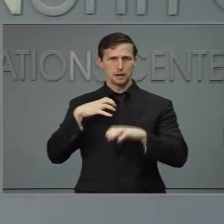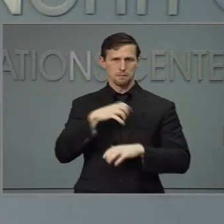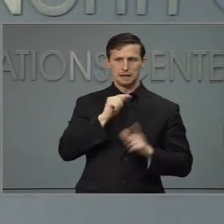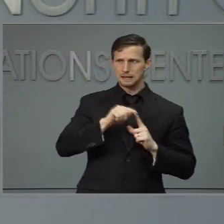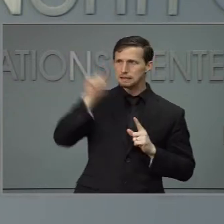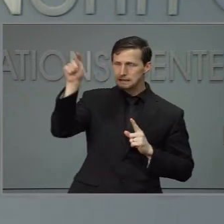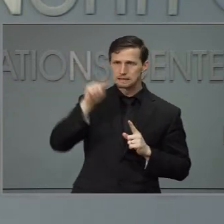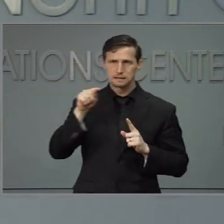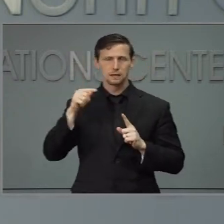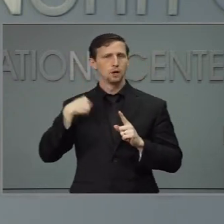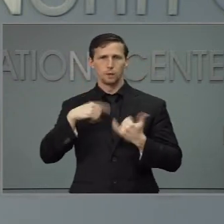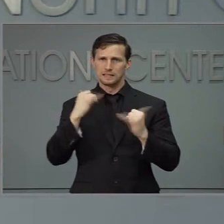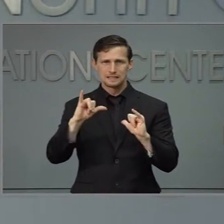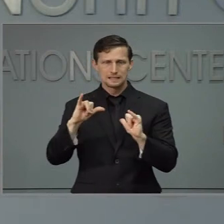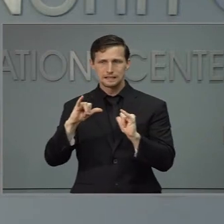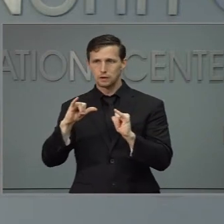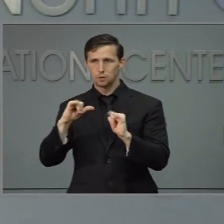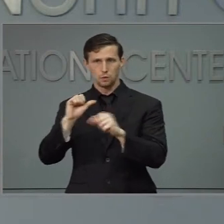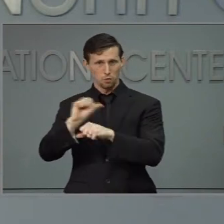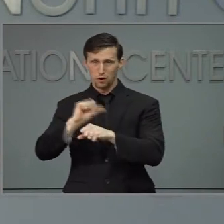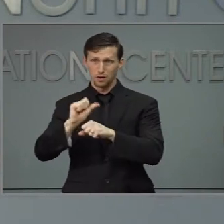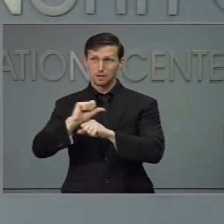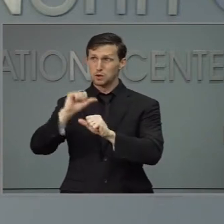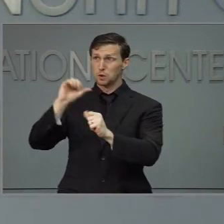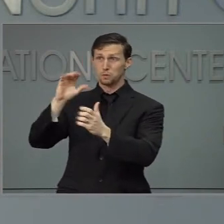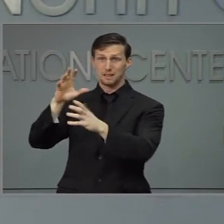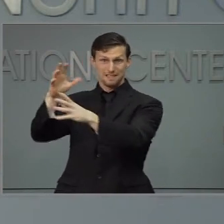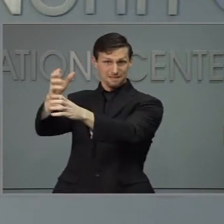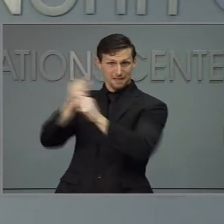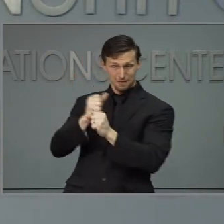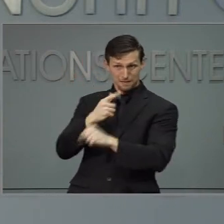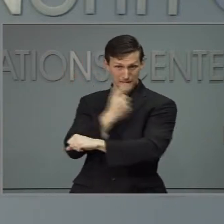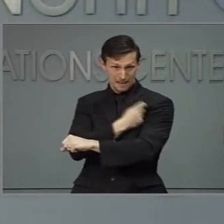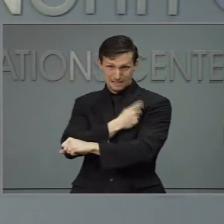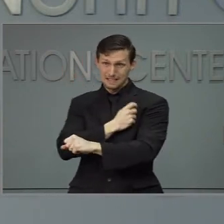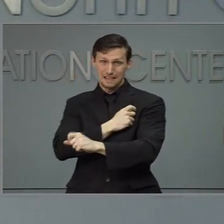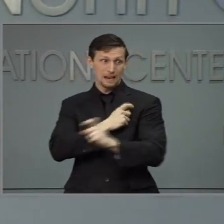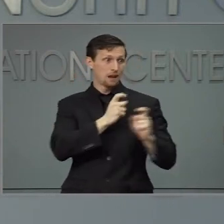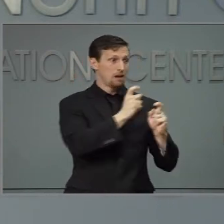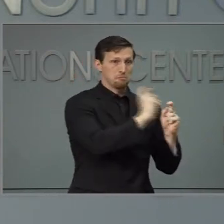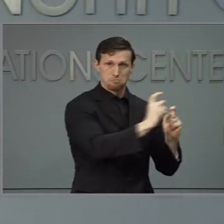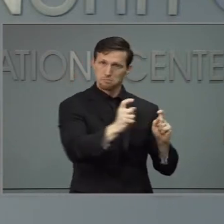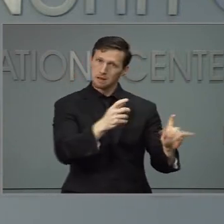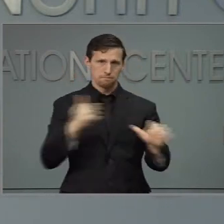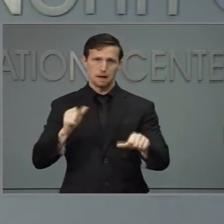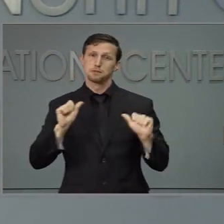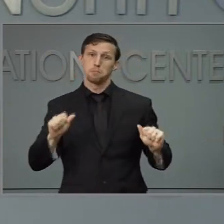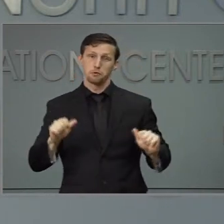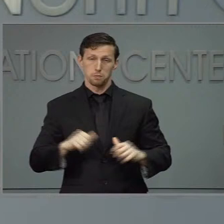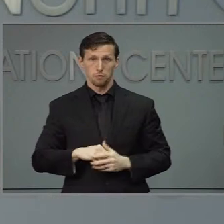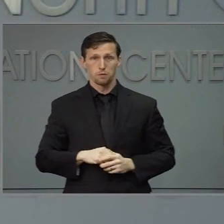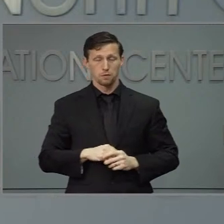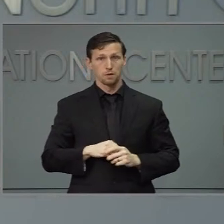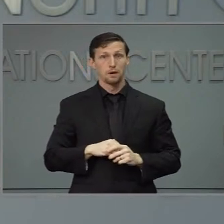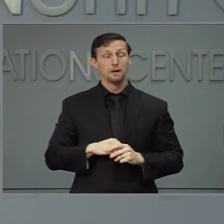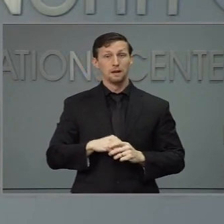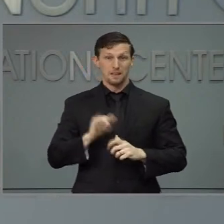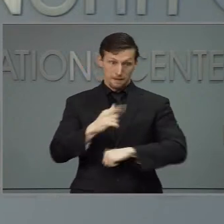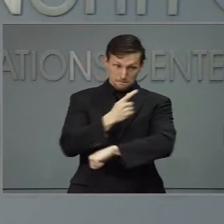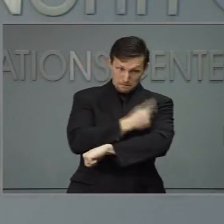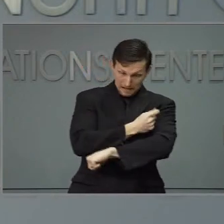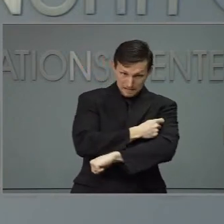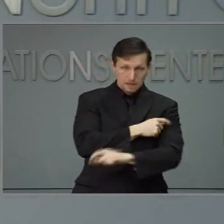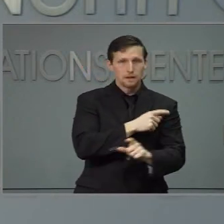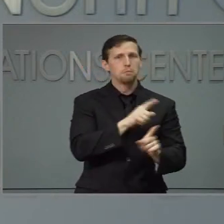to work to get this vaccine to people as quickly as possible. The vaccine along with more funding from the federal government